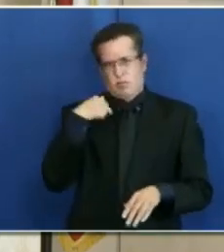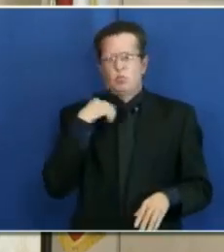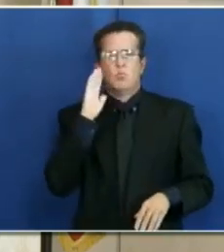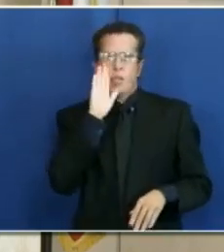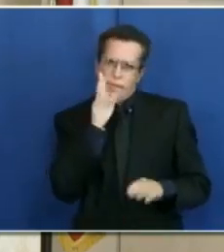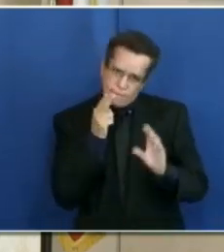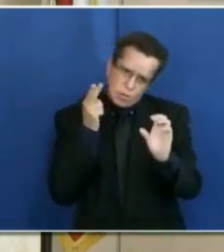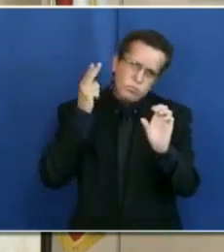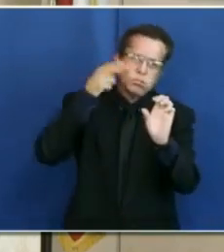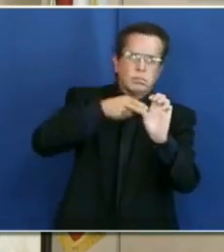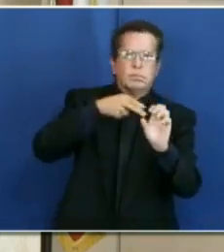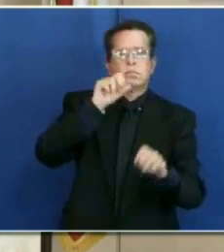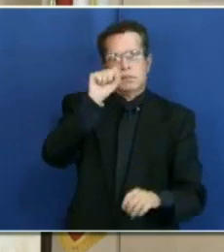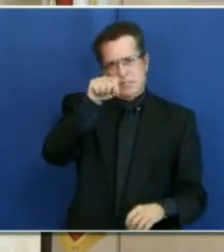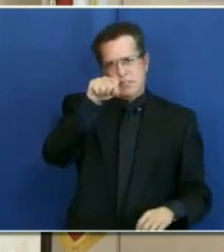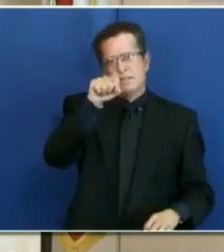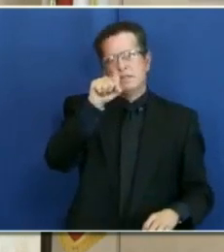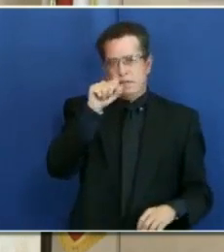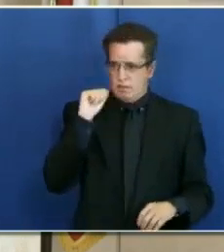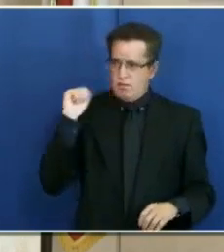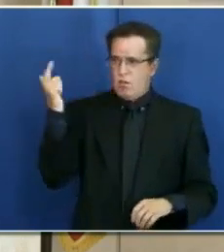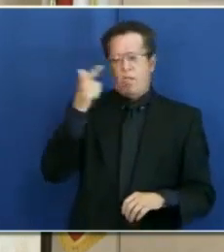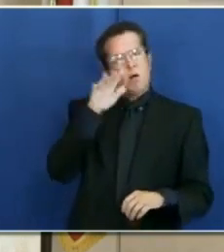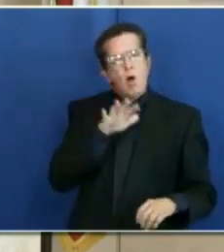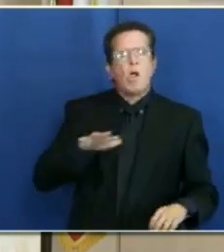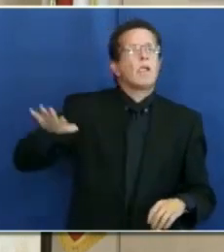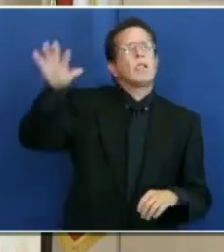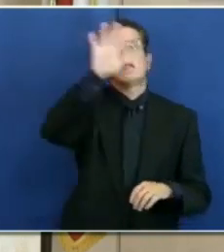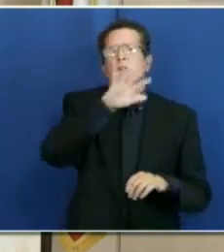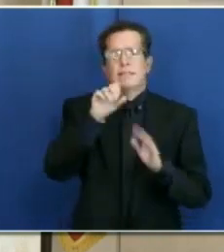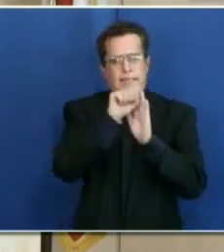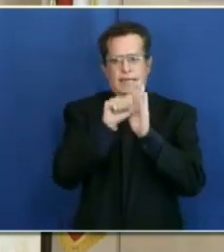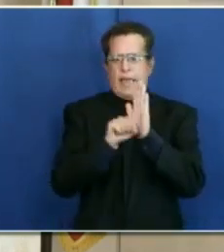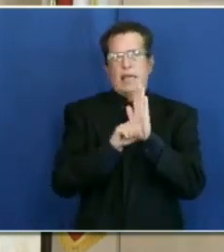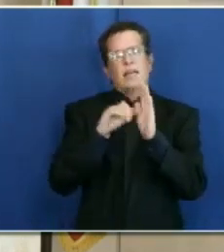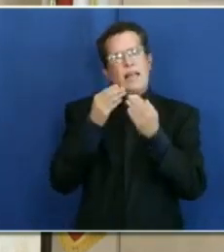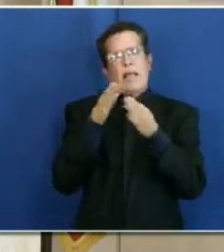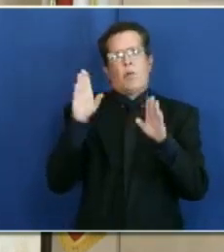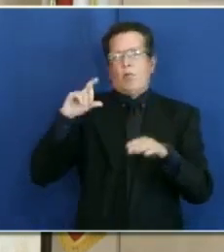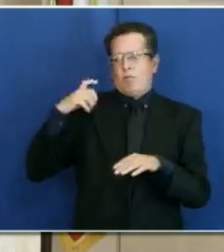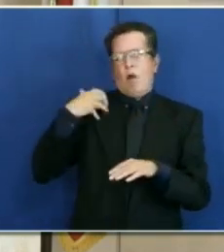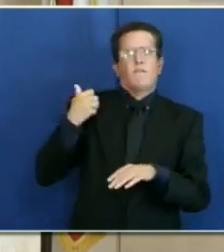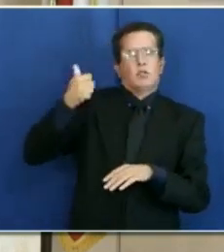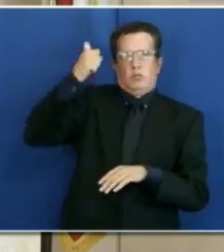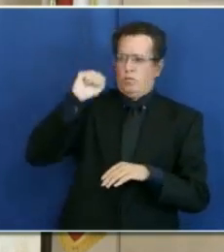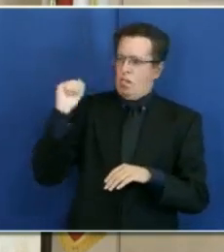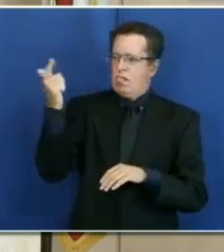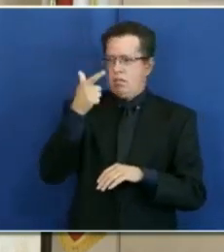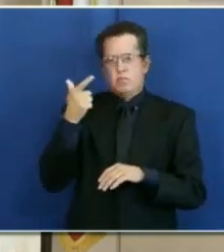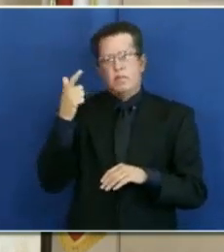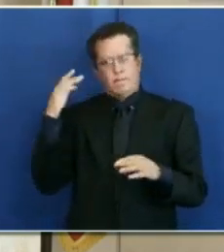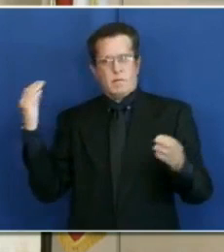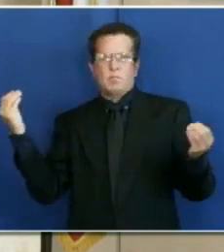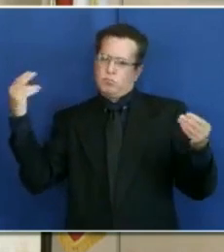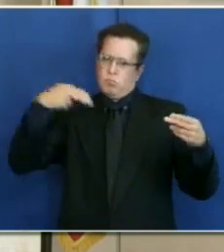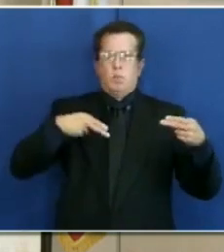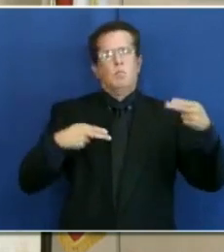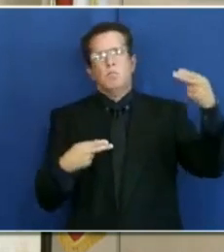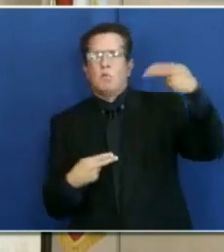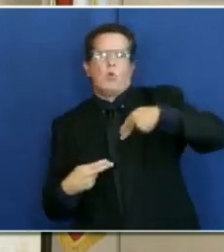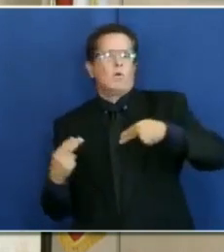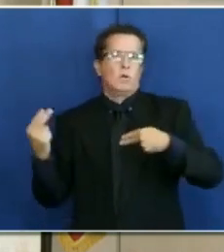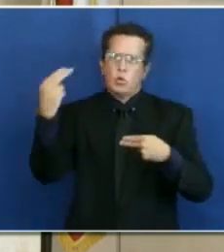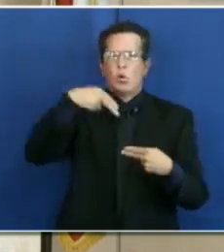and health officers across the state have the opportunity to provide and give feedback